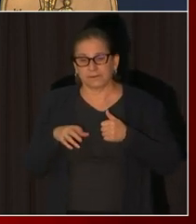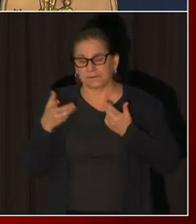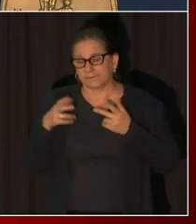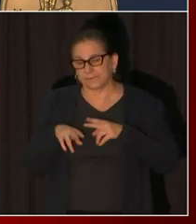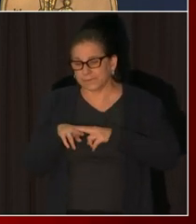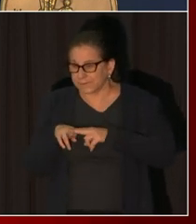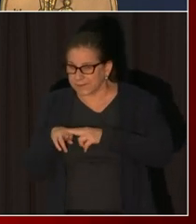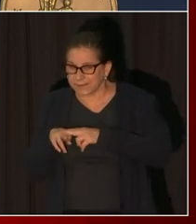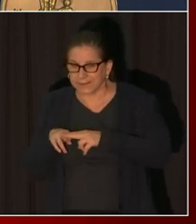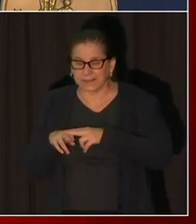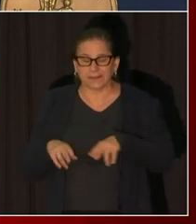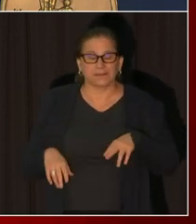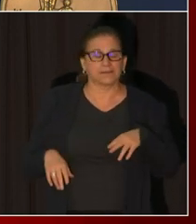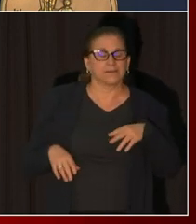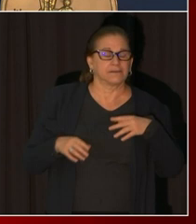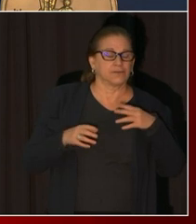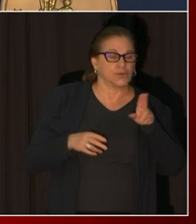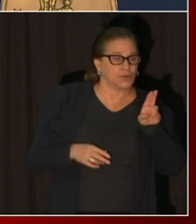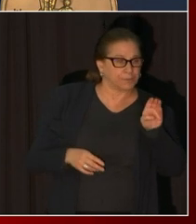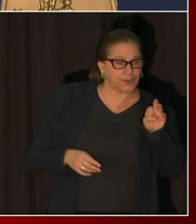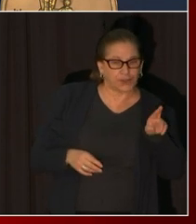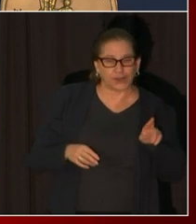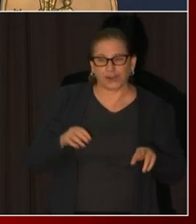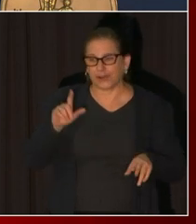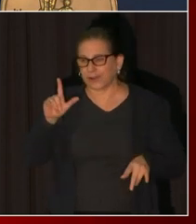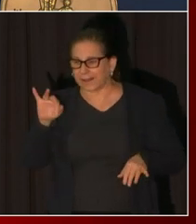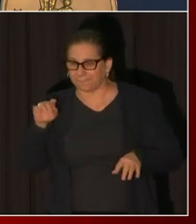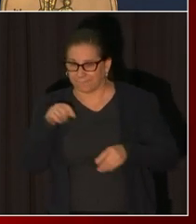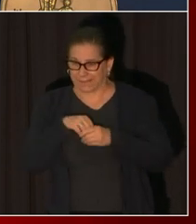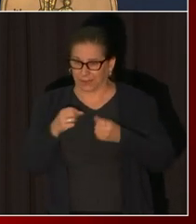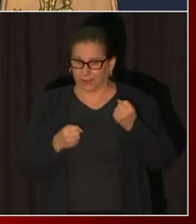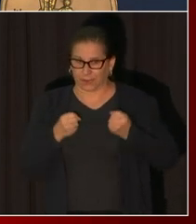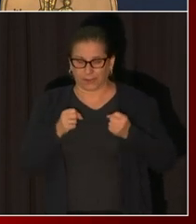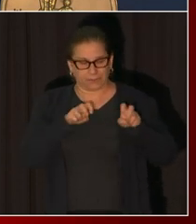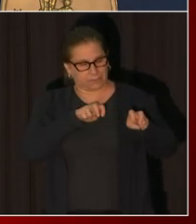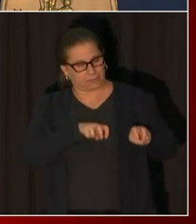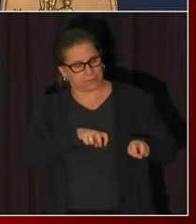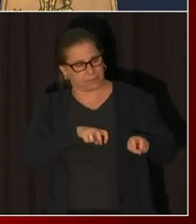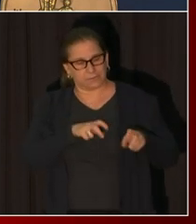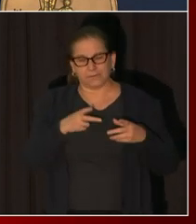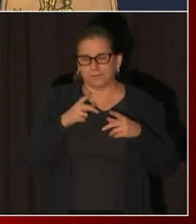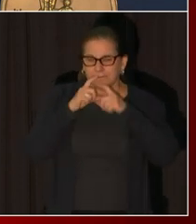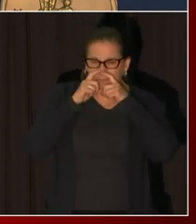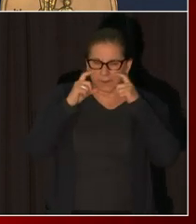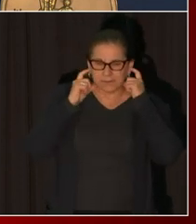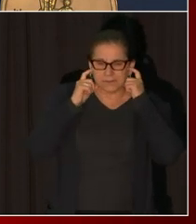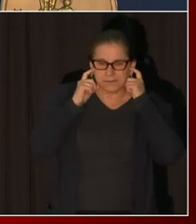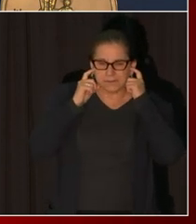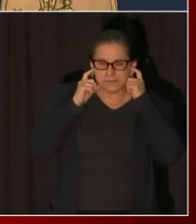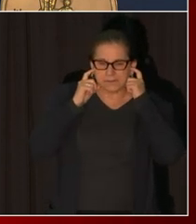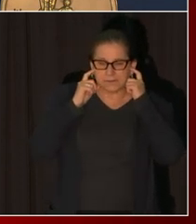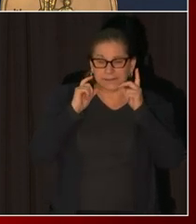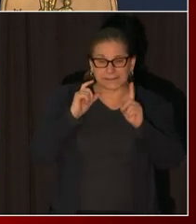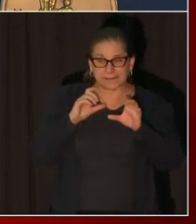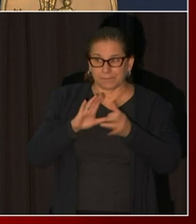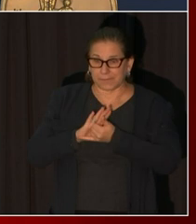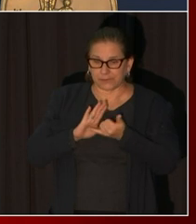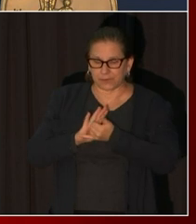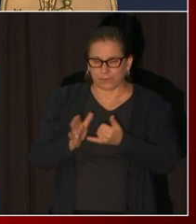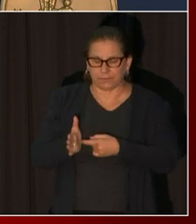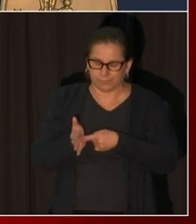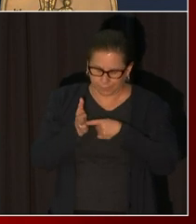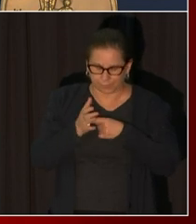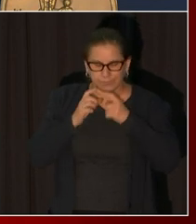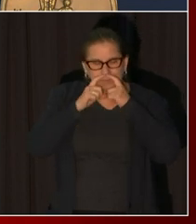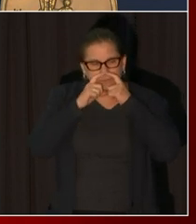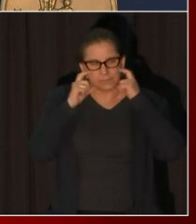well with DC Metro also requiring the use of masks on all metro properties. So begin